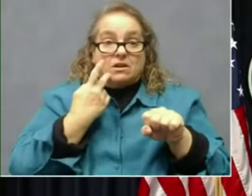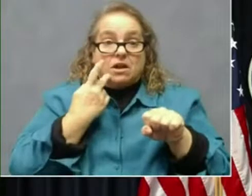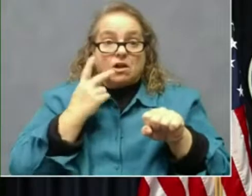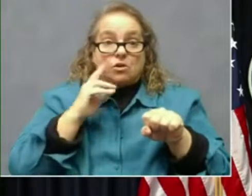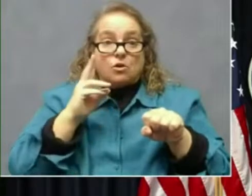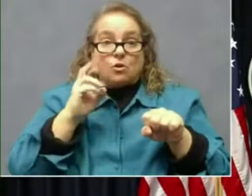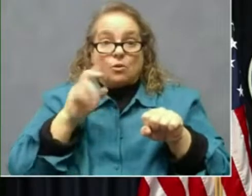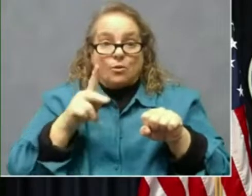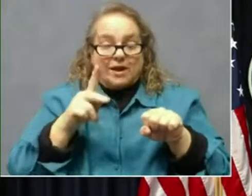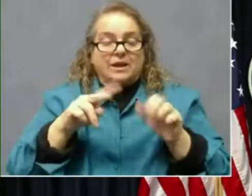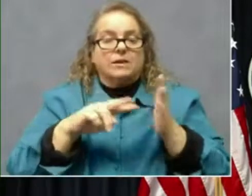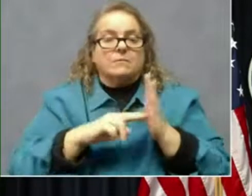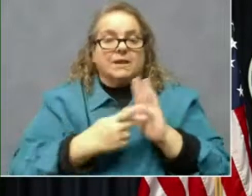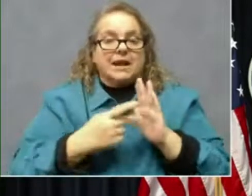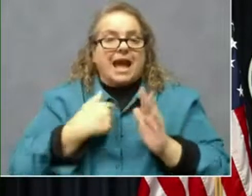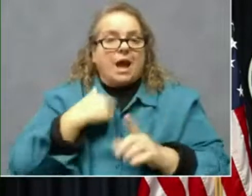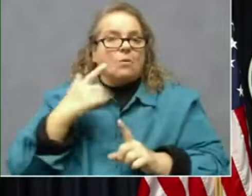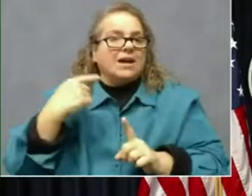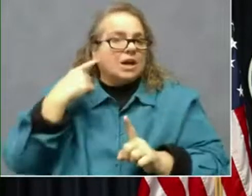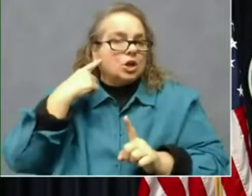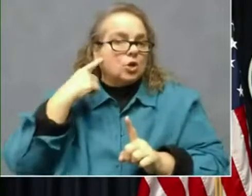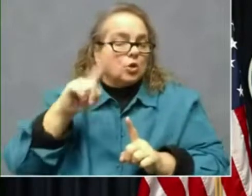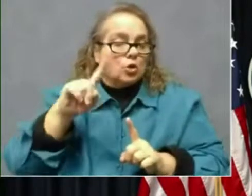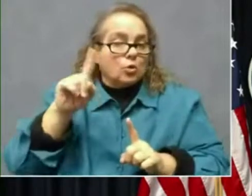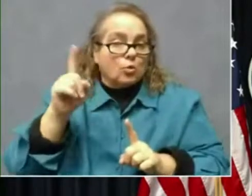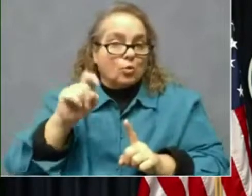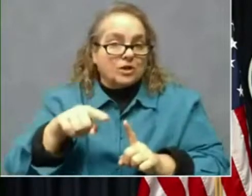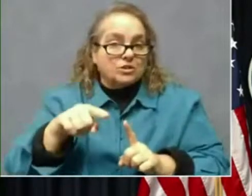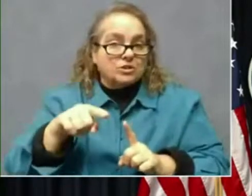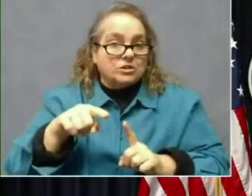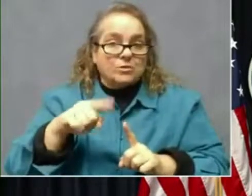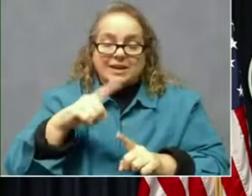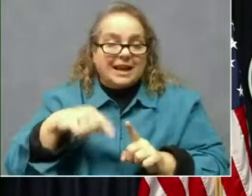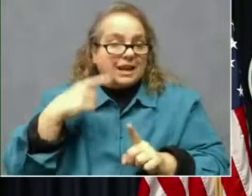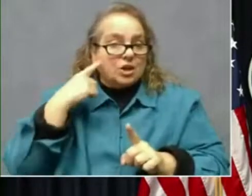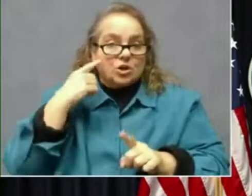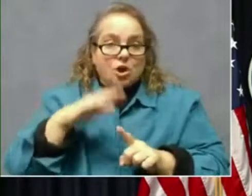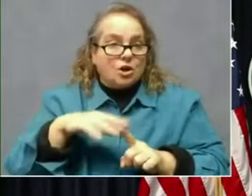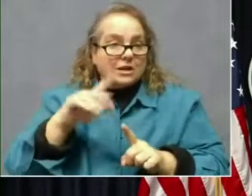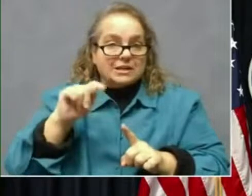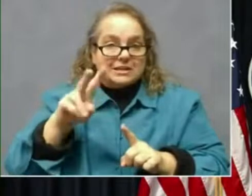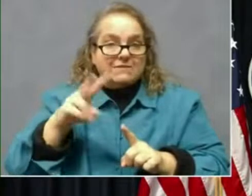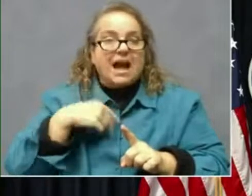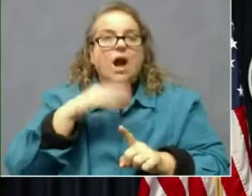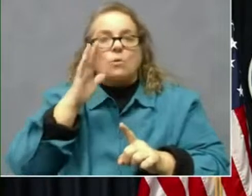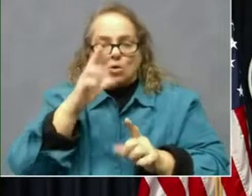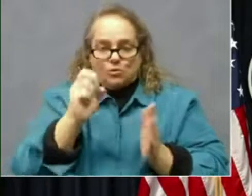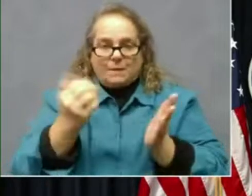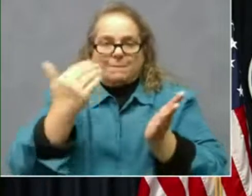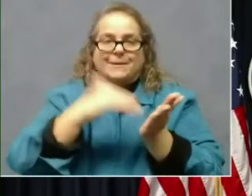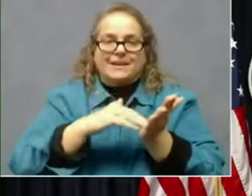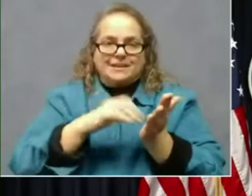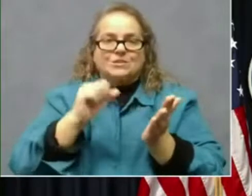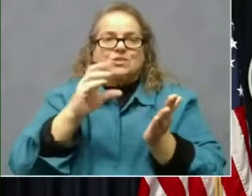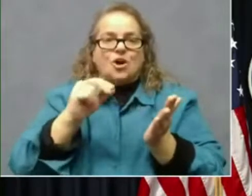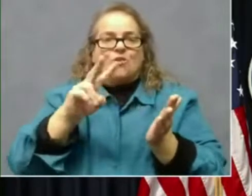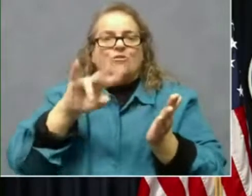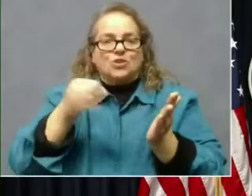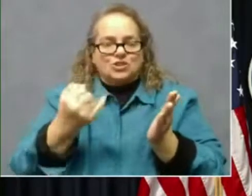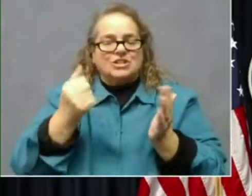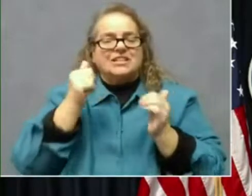Uh, I think out of a speaker, I don't think we're going to be able to hear them on the television. So I will repeat them. So Virginia can, um,